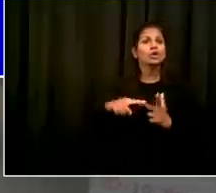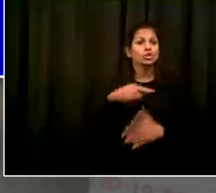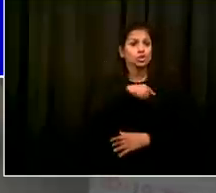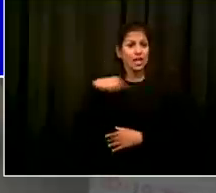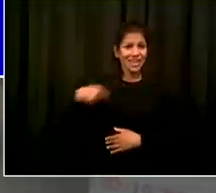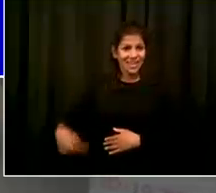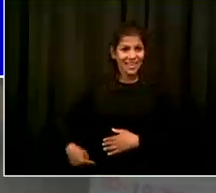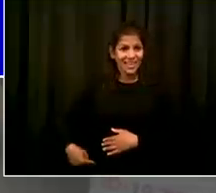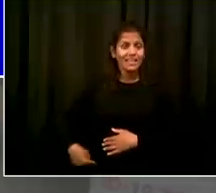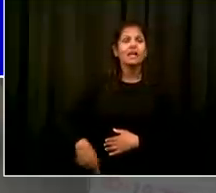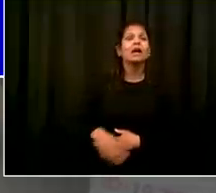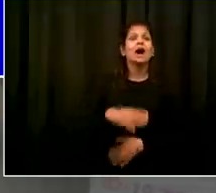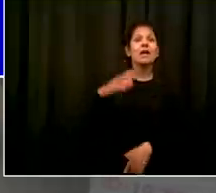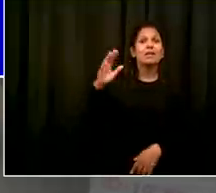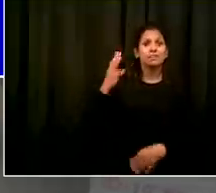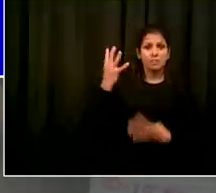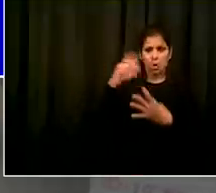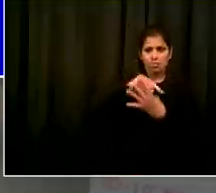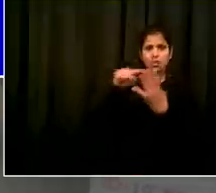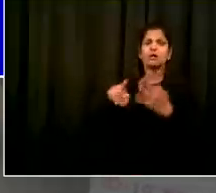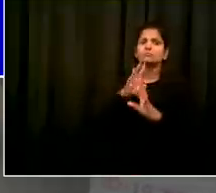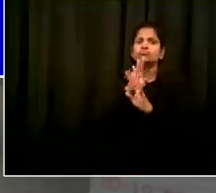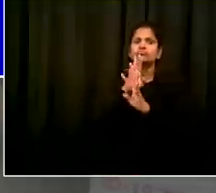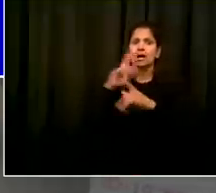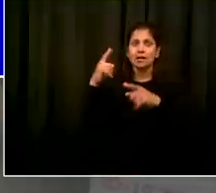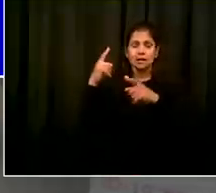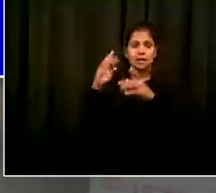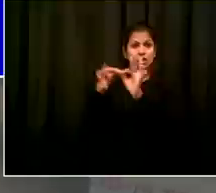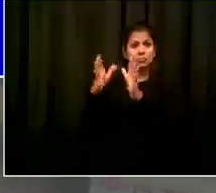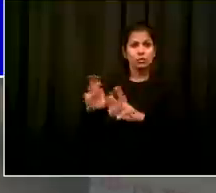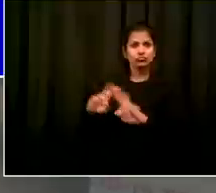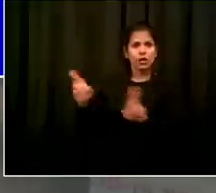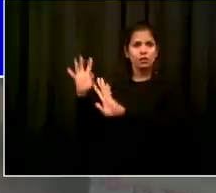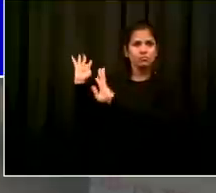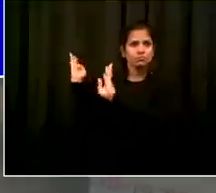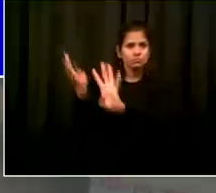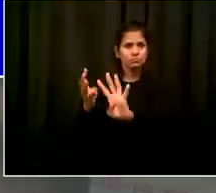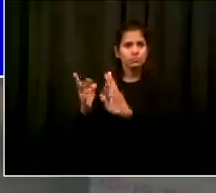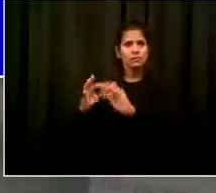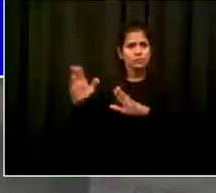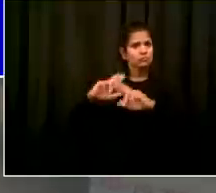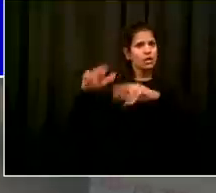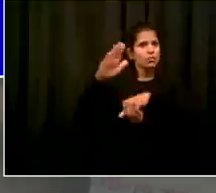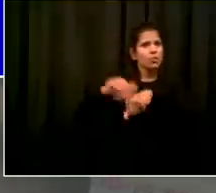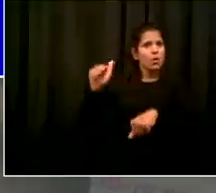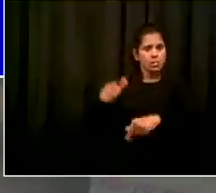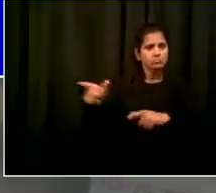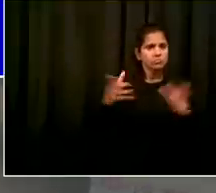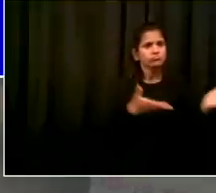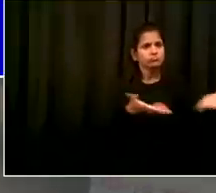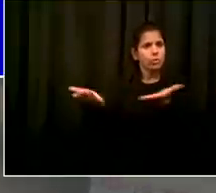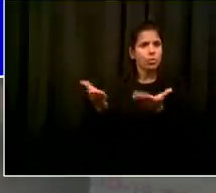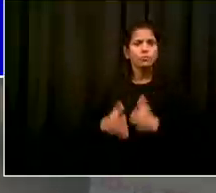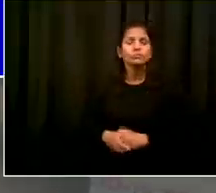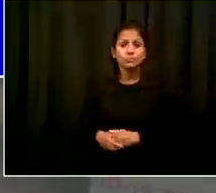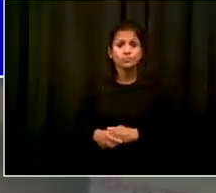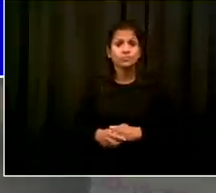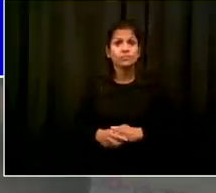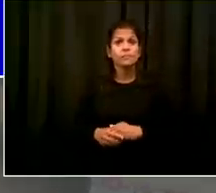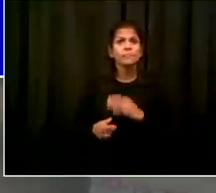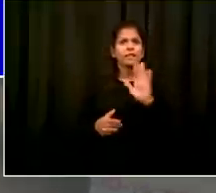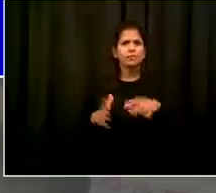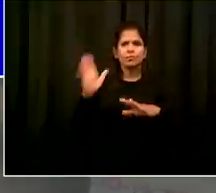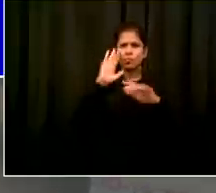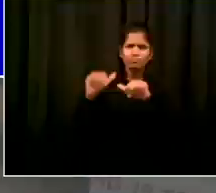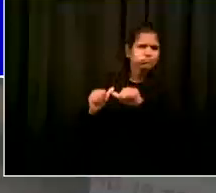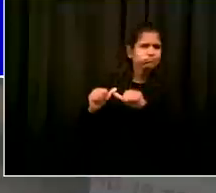lot more testing happens a lot more outreach a lot more communication and we see good results and we're going to keep doing that so we're continuing that effort in Ozone Park